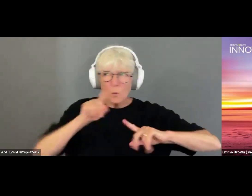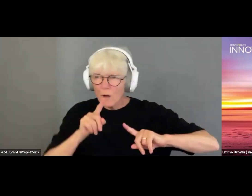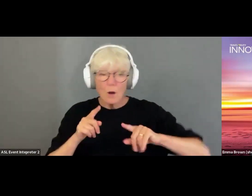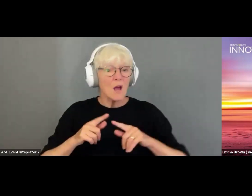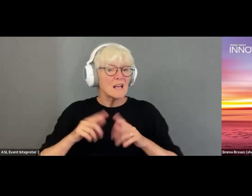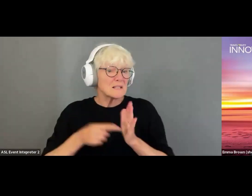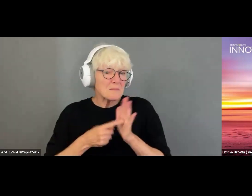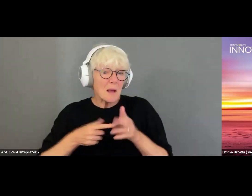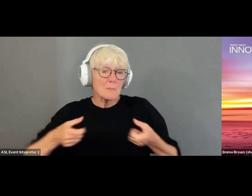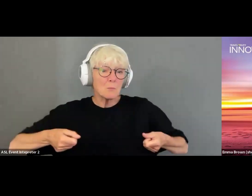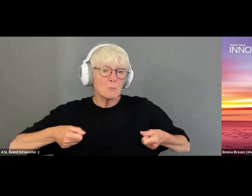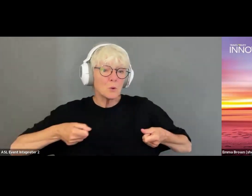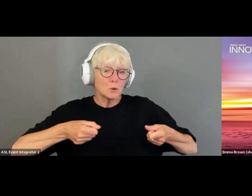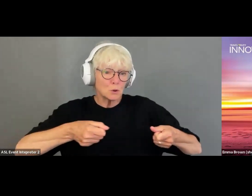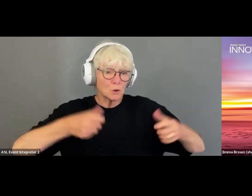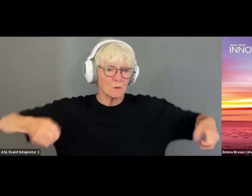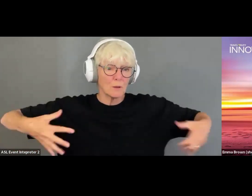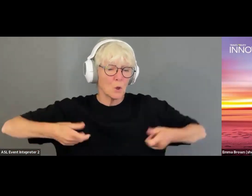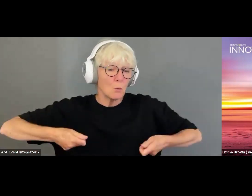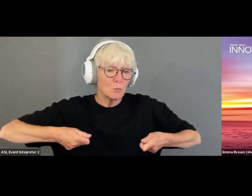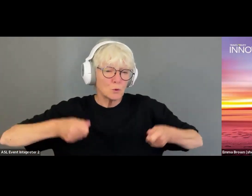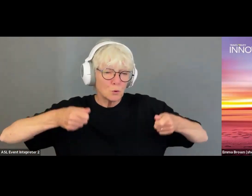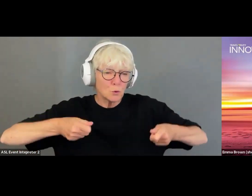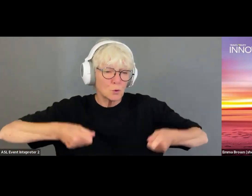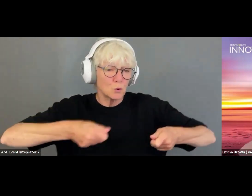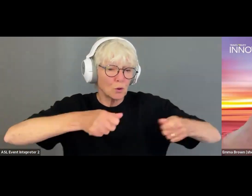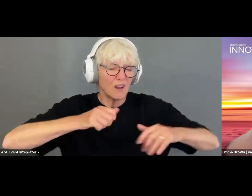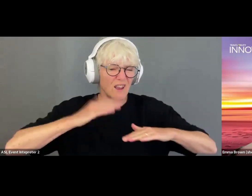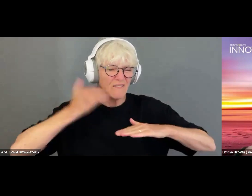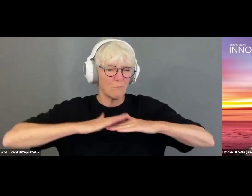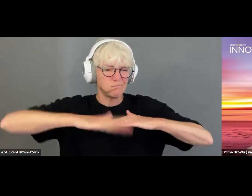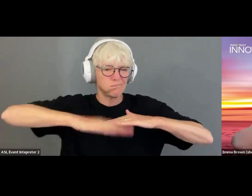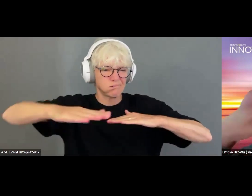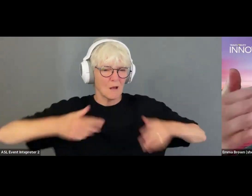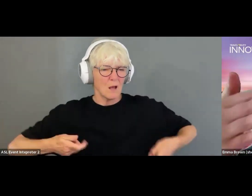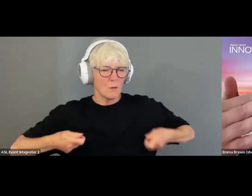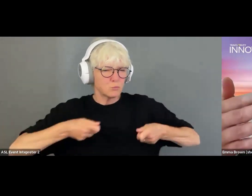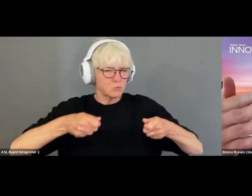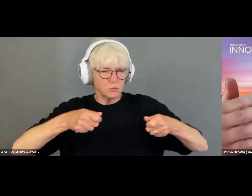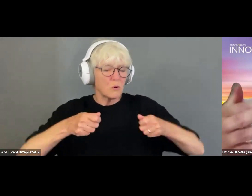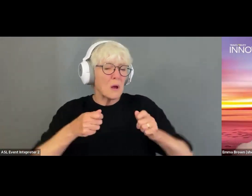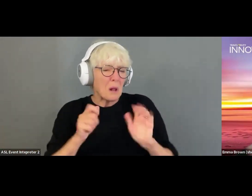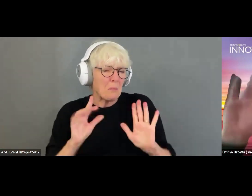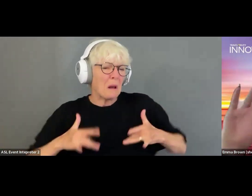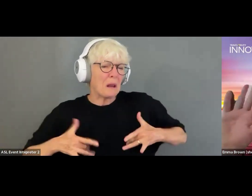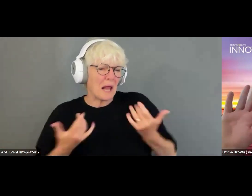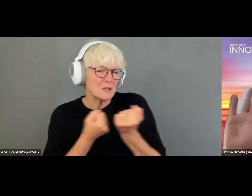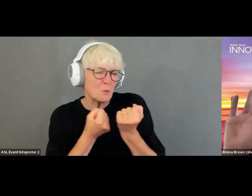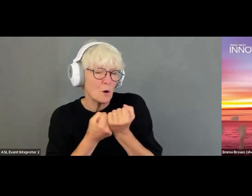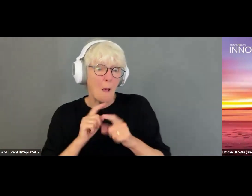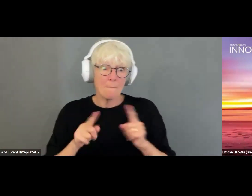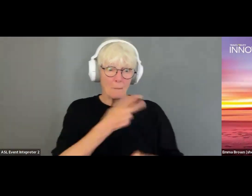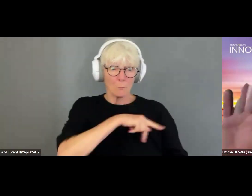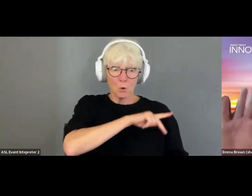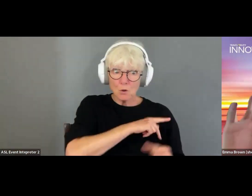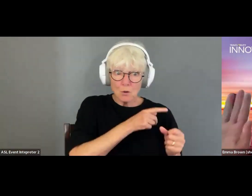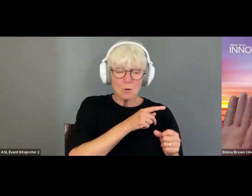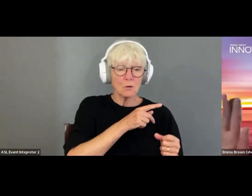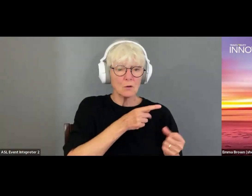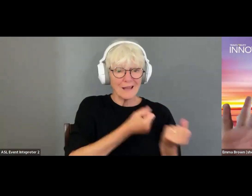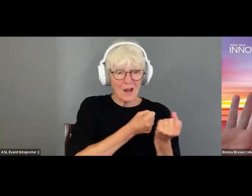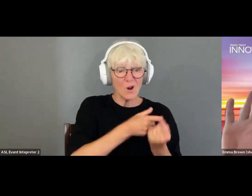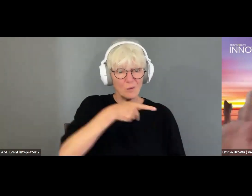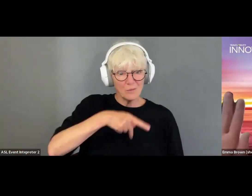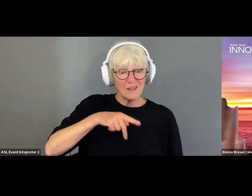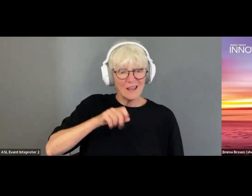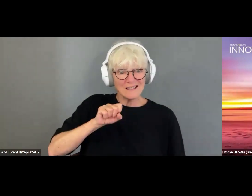if, if needed on the, on the uneven terrain, that kind of thing. But as soon as you cross that boundary into the personal care, the volunteers, even some of